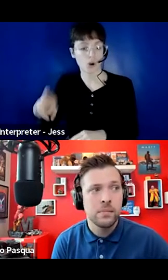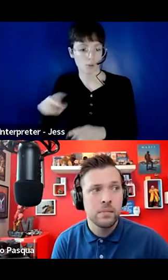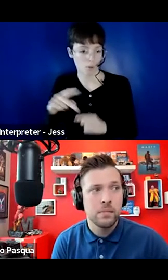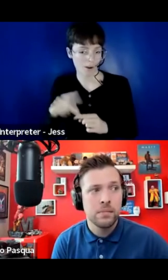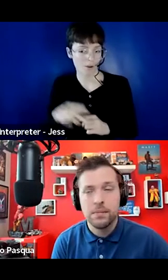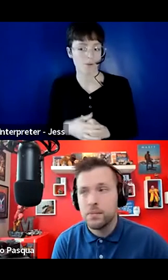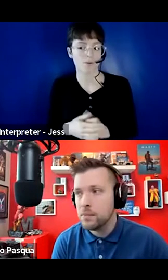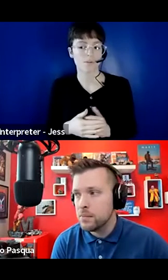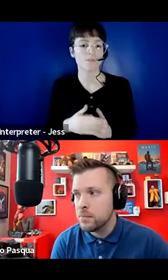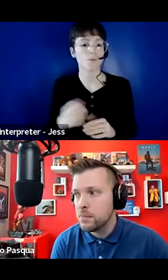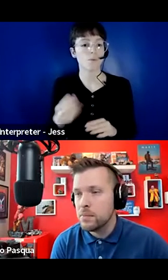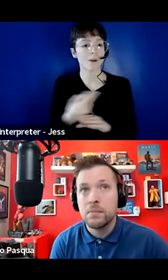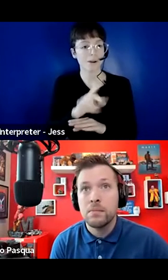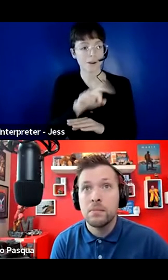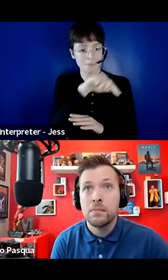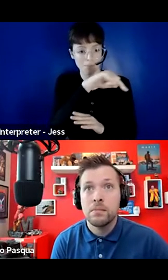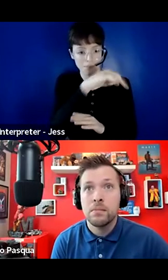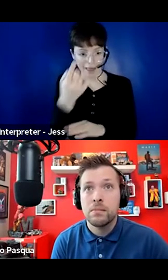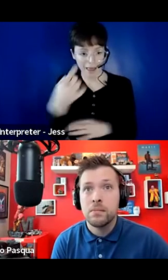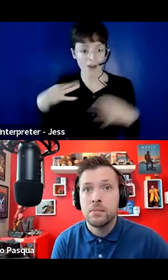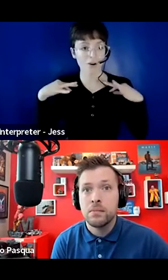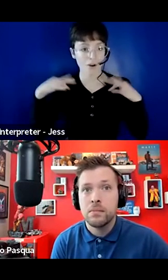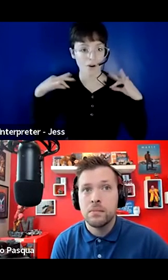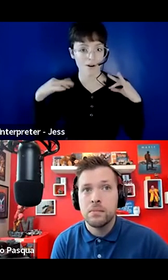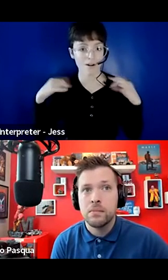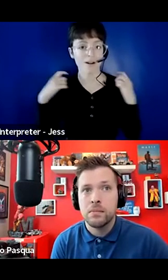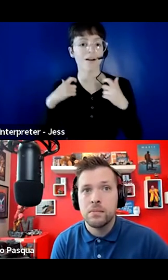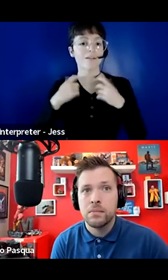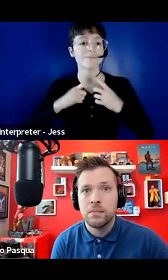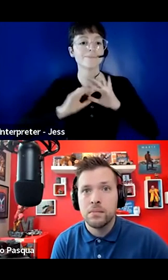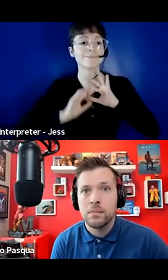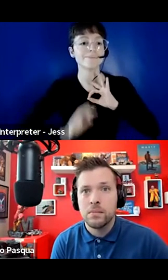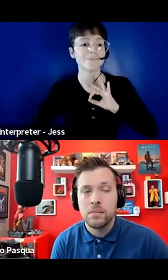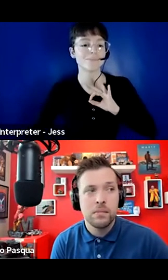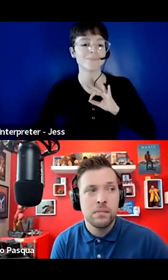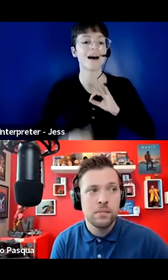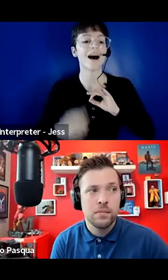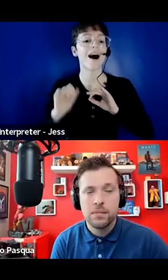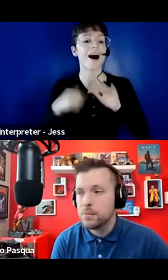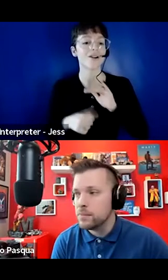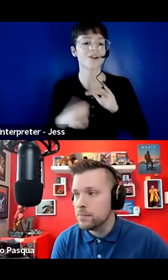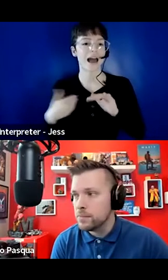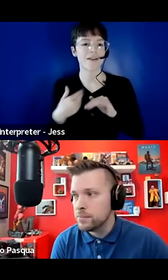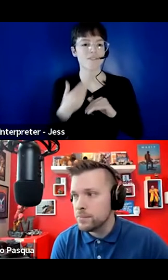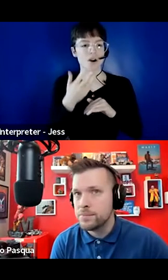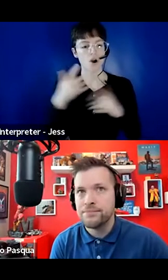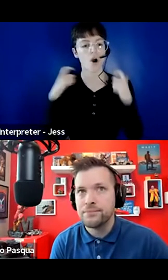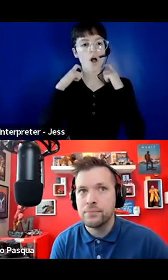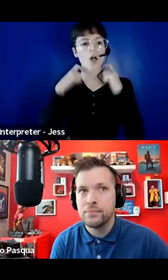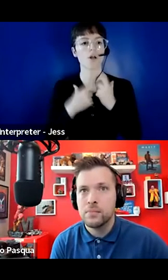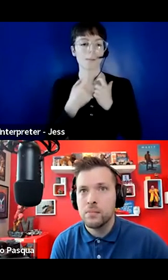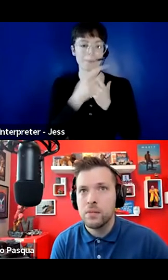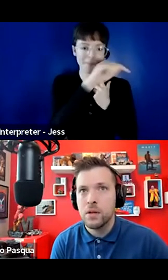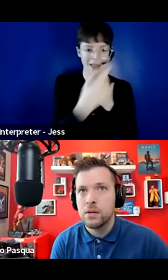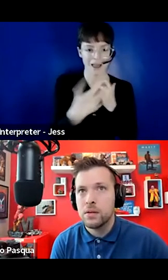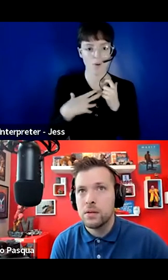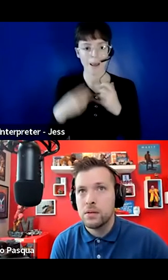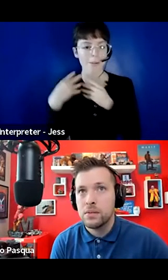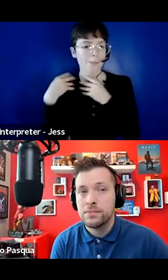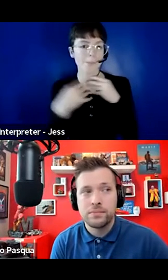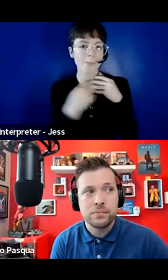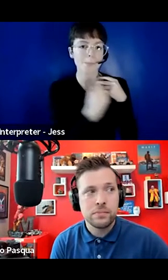black cardigan with a collared black and white pinstripe shirt and round wireframe glasses.